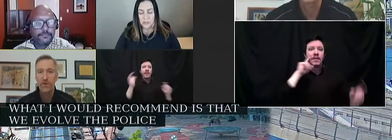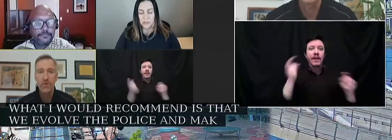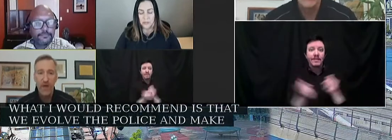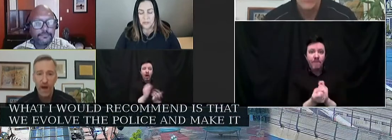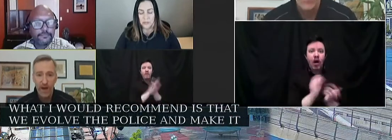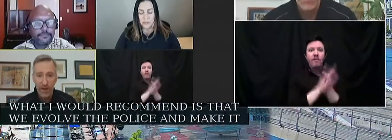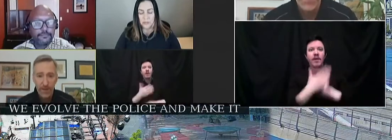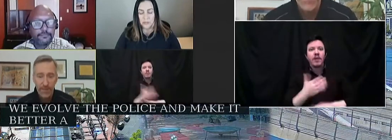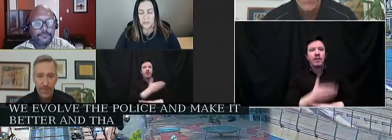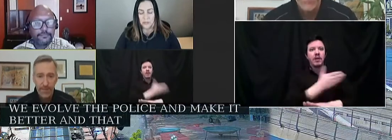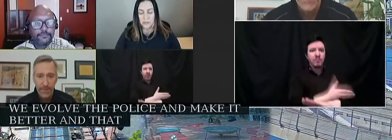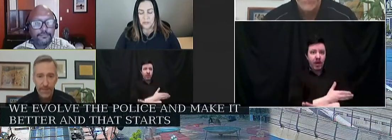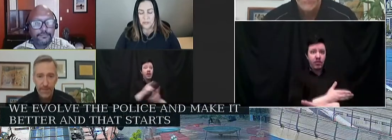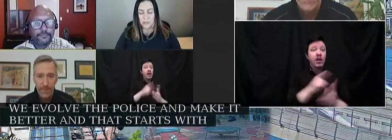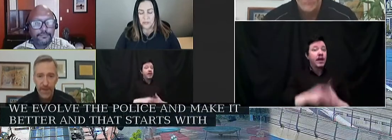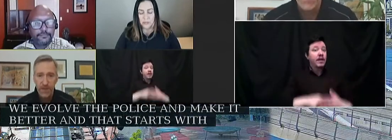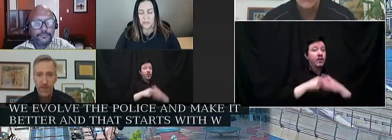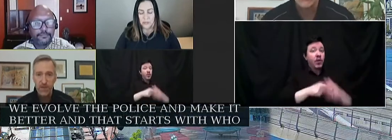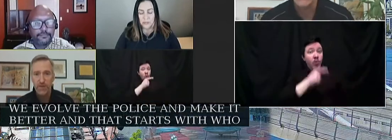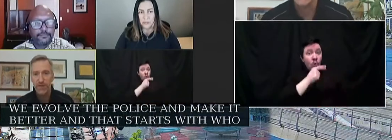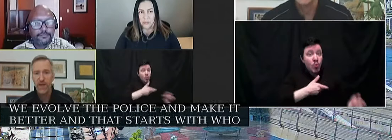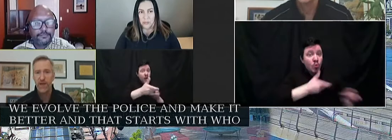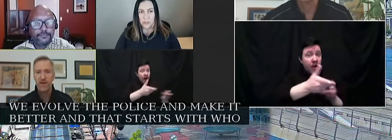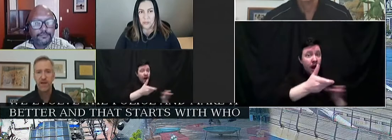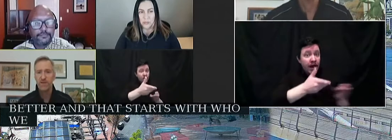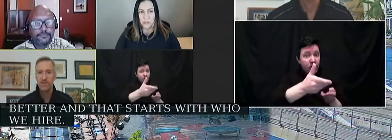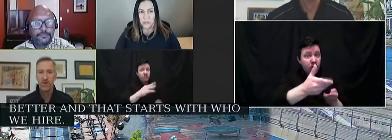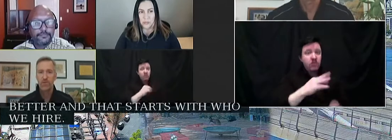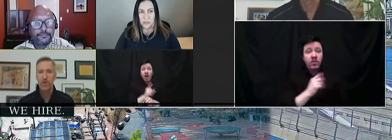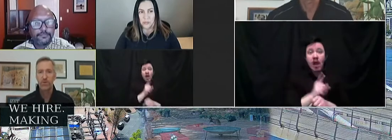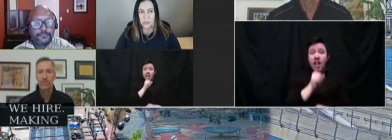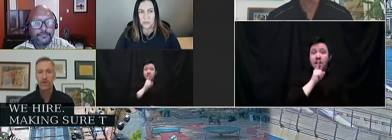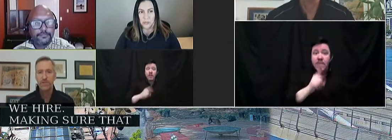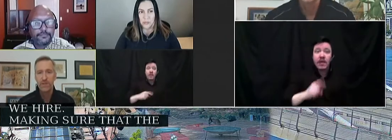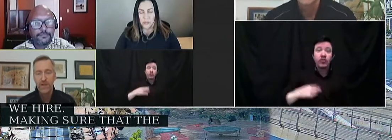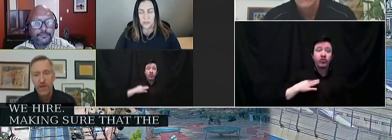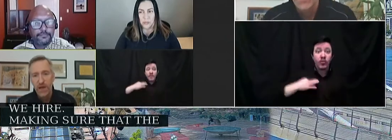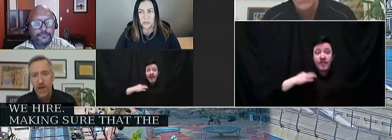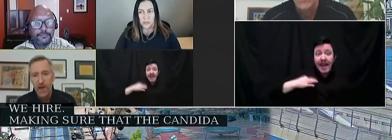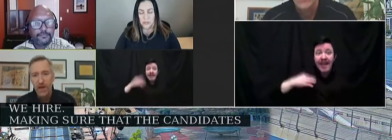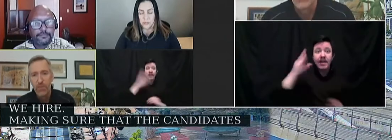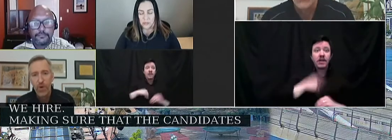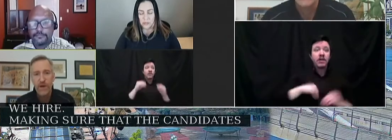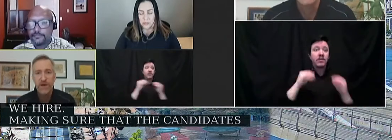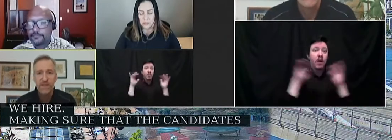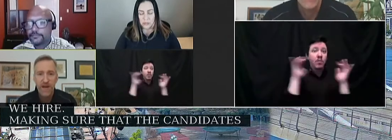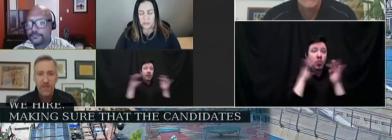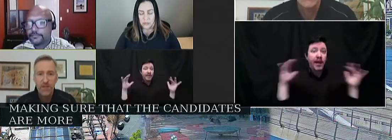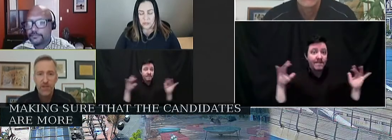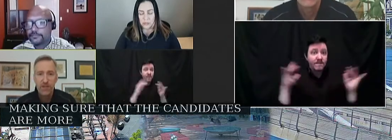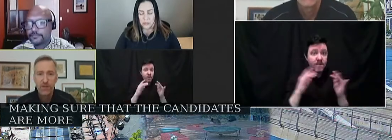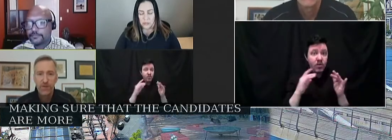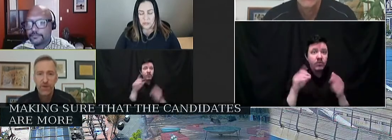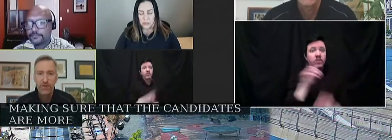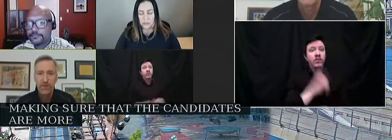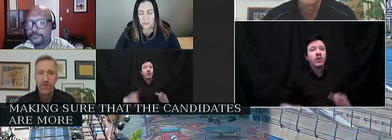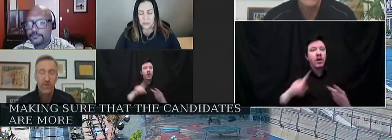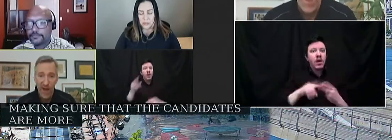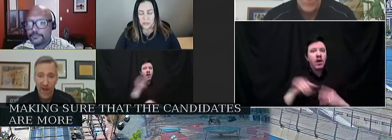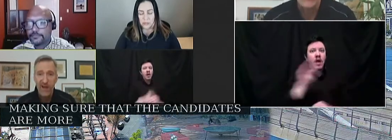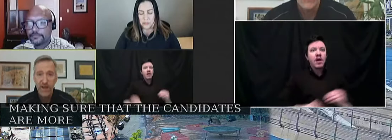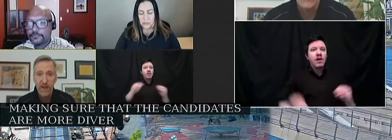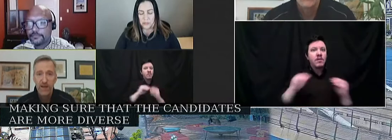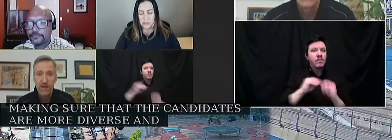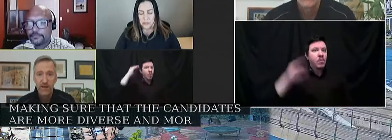that starts with who we hire, making sure that the candidates are more diverse and more in touch with